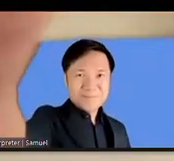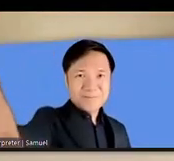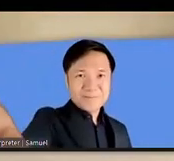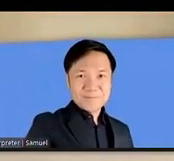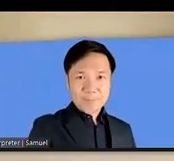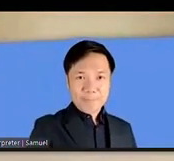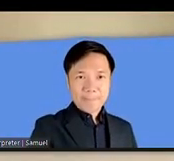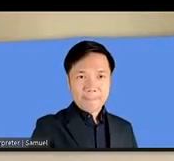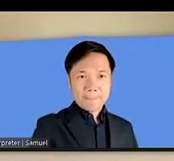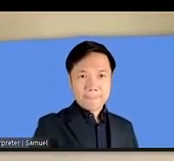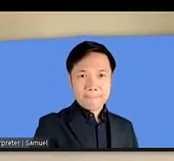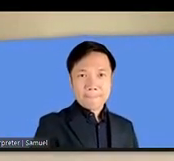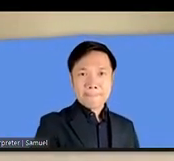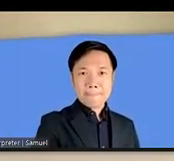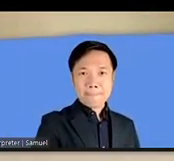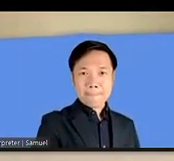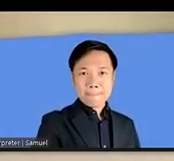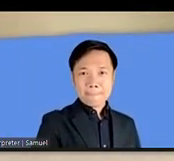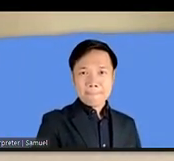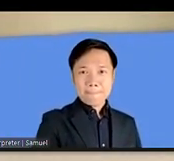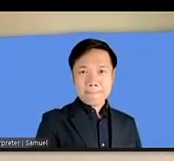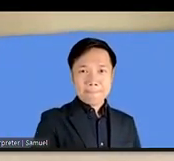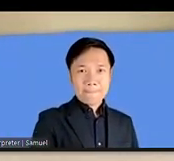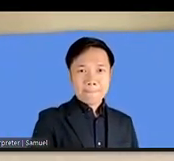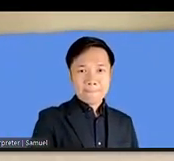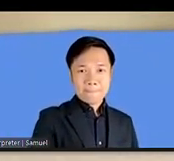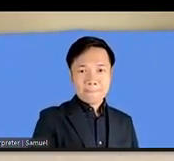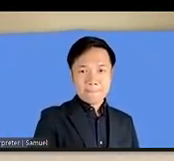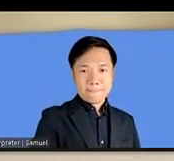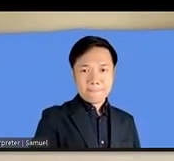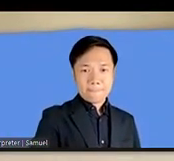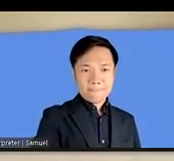you can take the interpreter has your microphone thank you